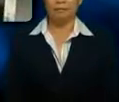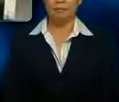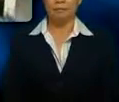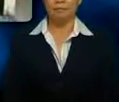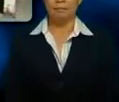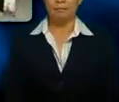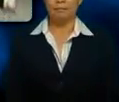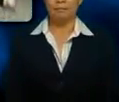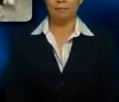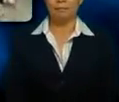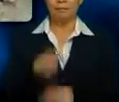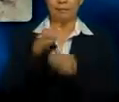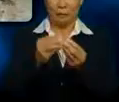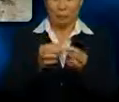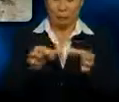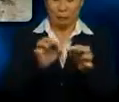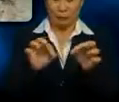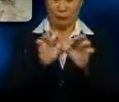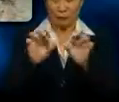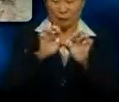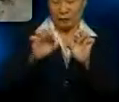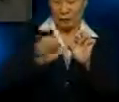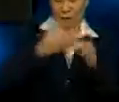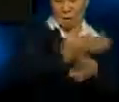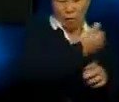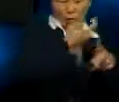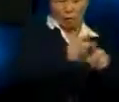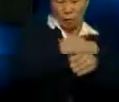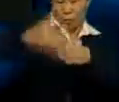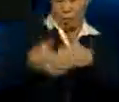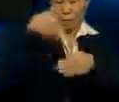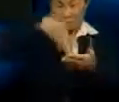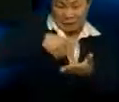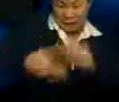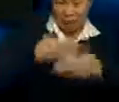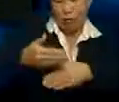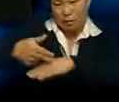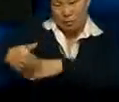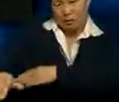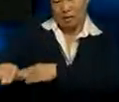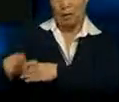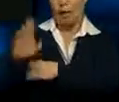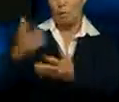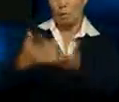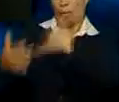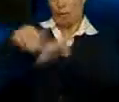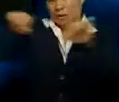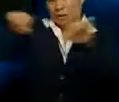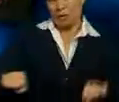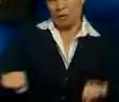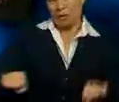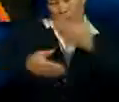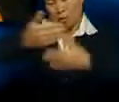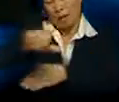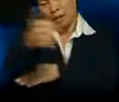The fibre, which is obtained from the completion of this process, is sent to the boiler as fuel to generate steam for processing other